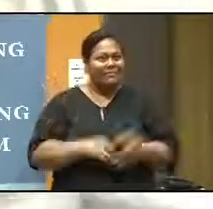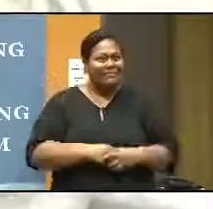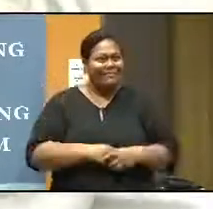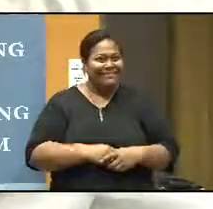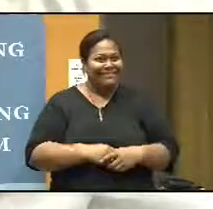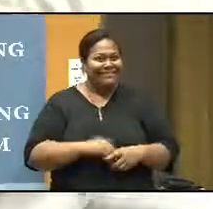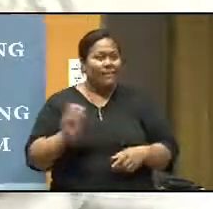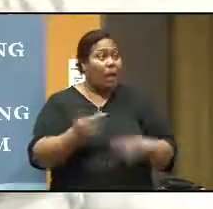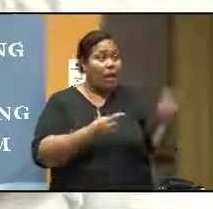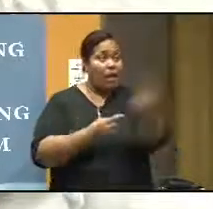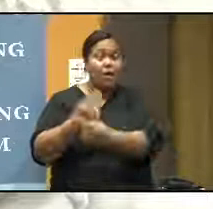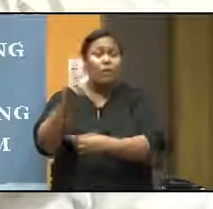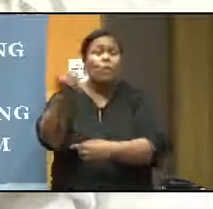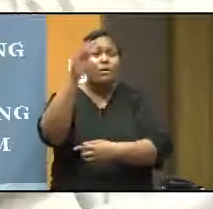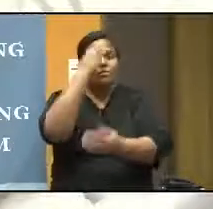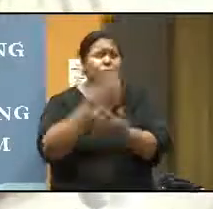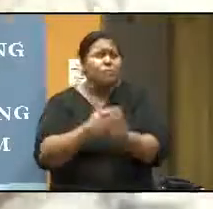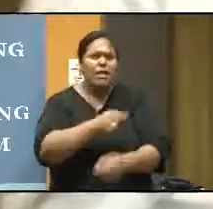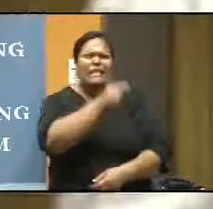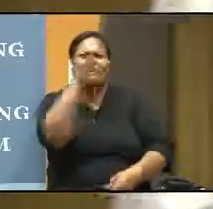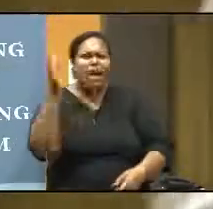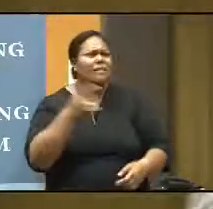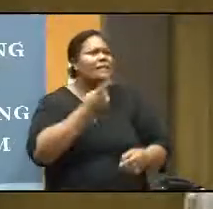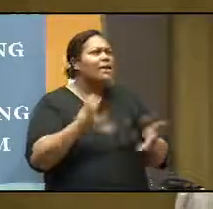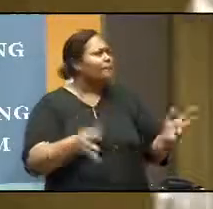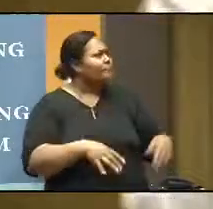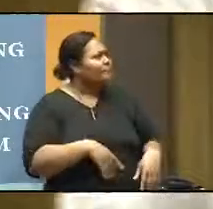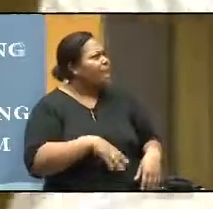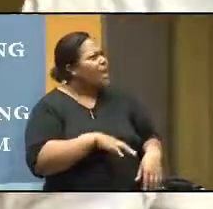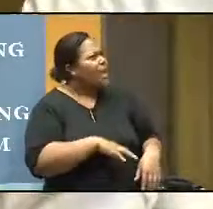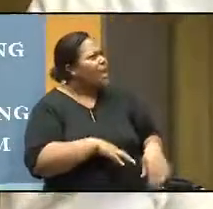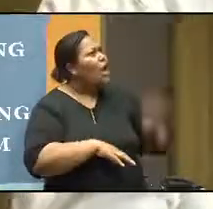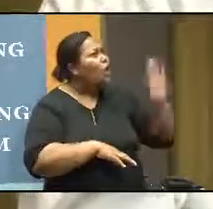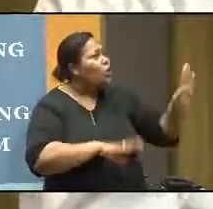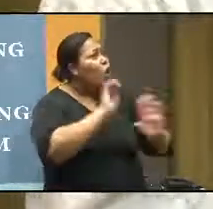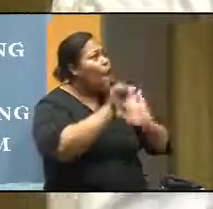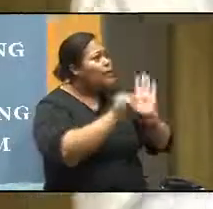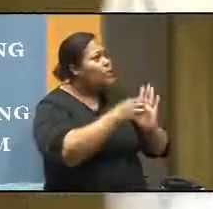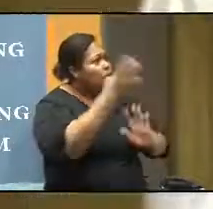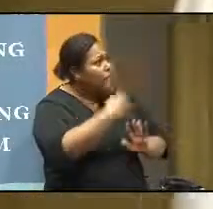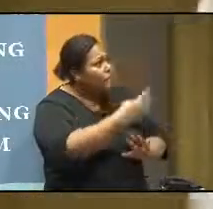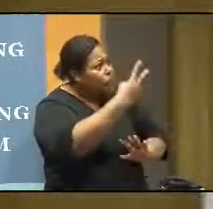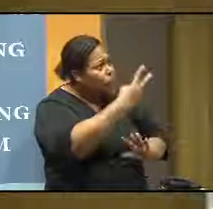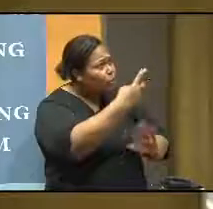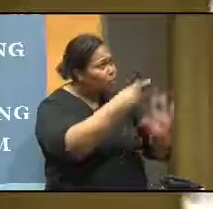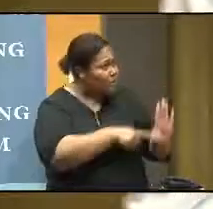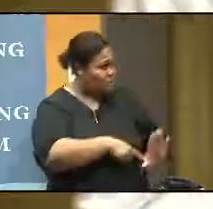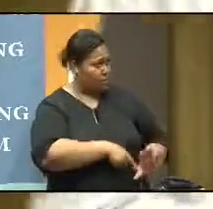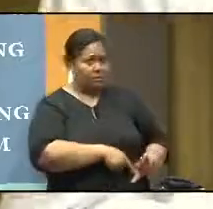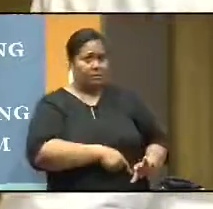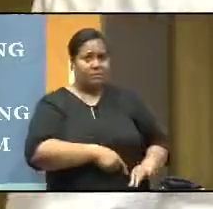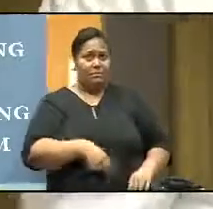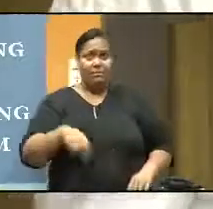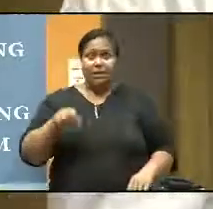So the one of the students who were very smart, he said that, sir, your age is 42 years. And I said, well,